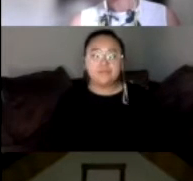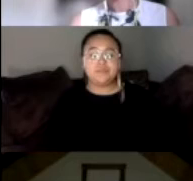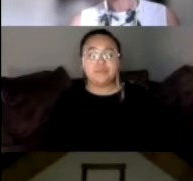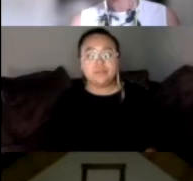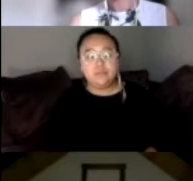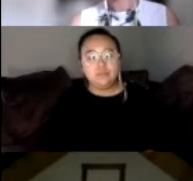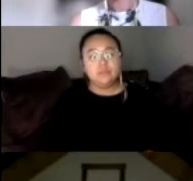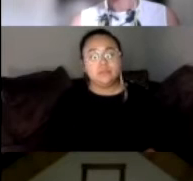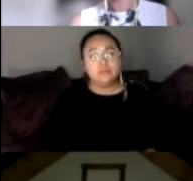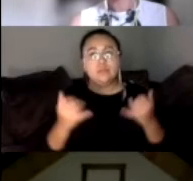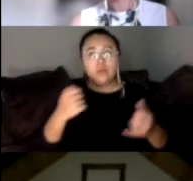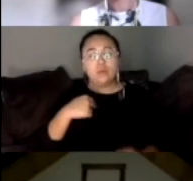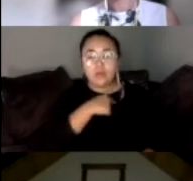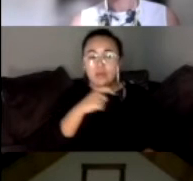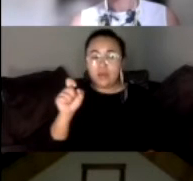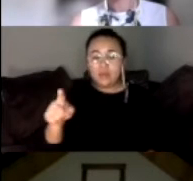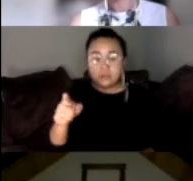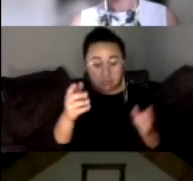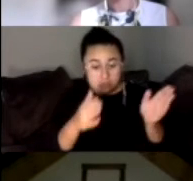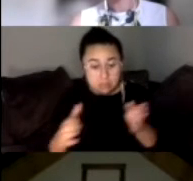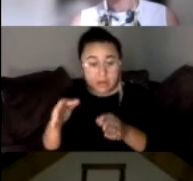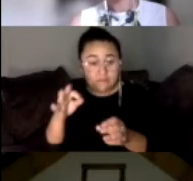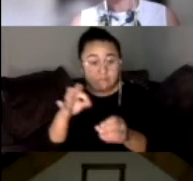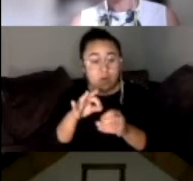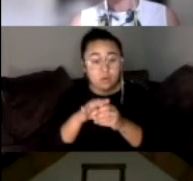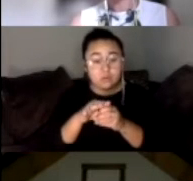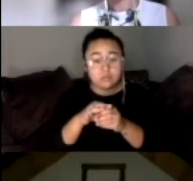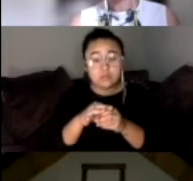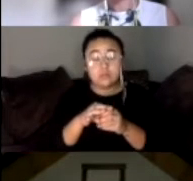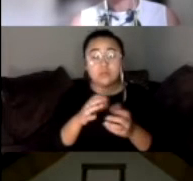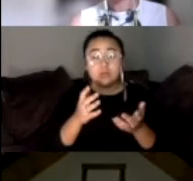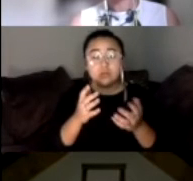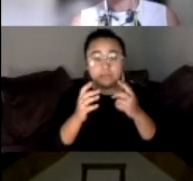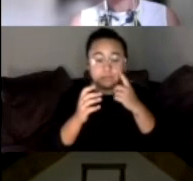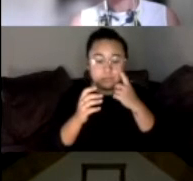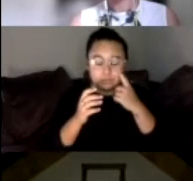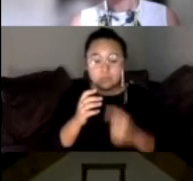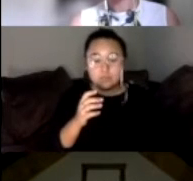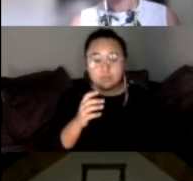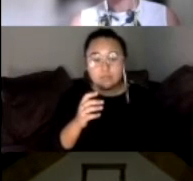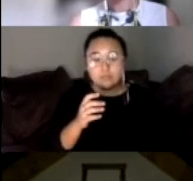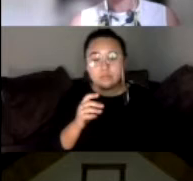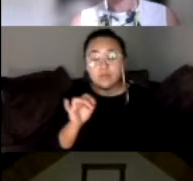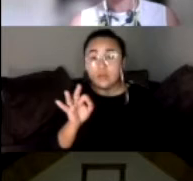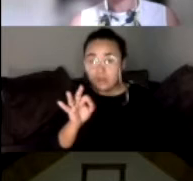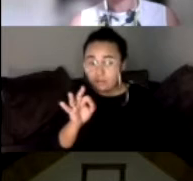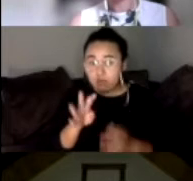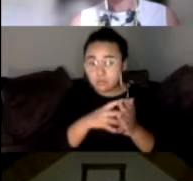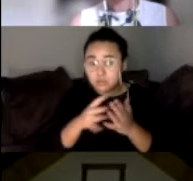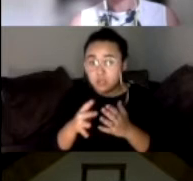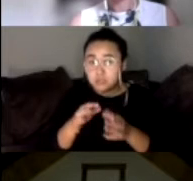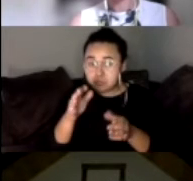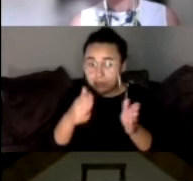Now, we asked them, do you plan on voting? If it were held, you know, if that's scheduled, you know, then